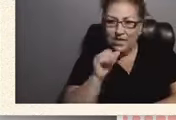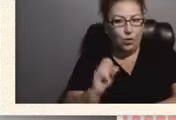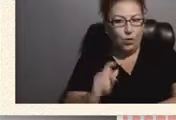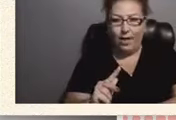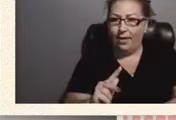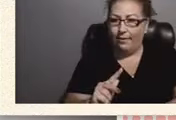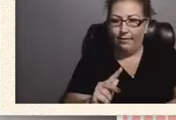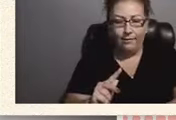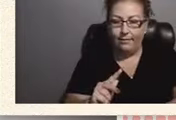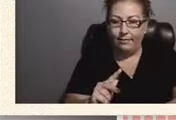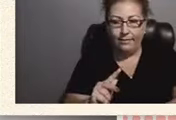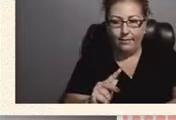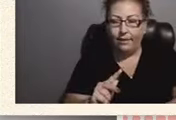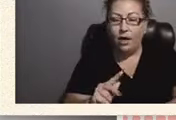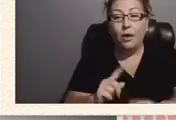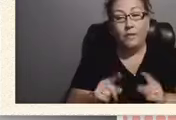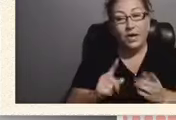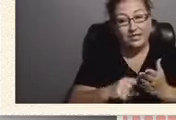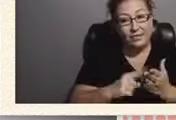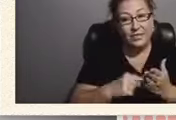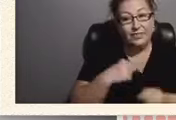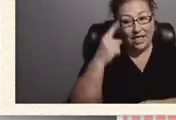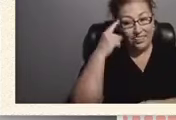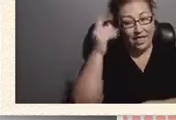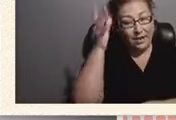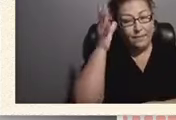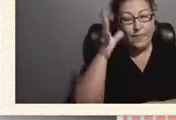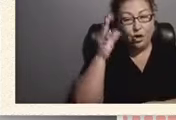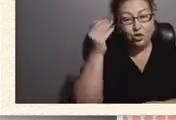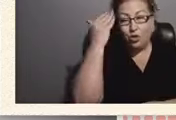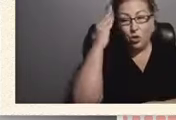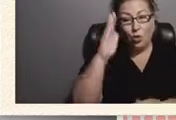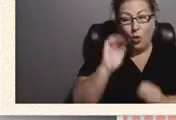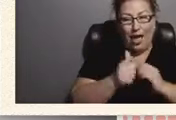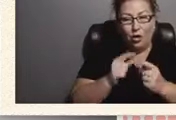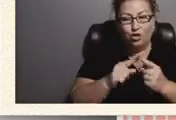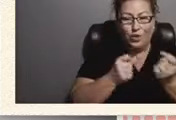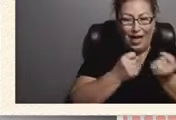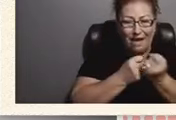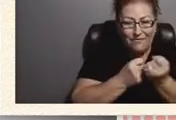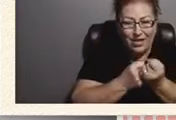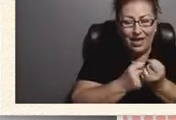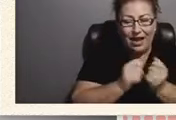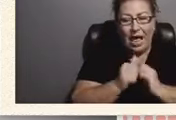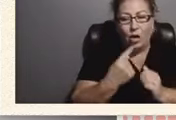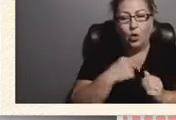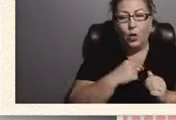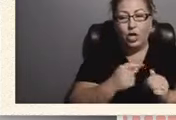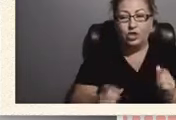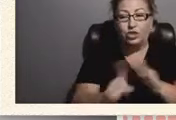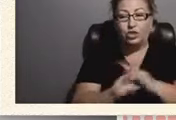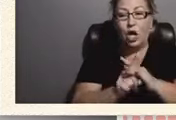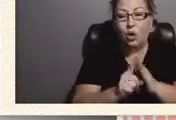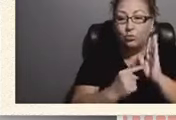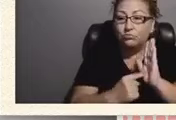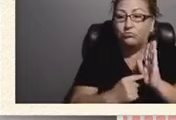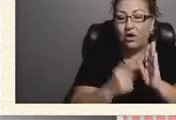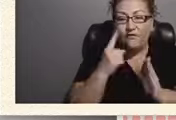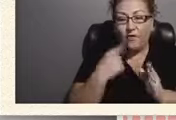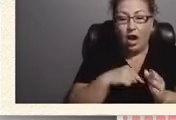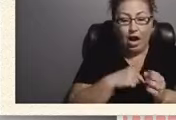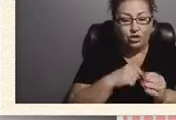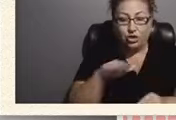But sometimes I think parents don't know how to advocate. How do we show up as an advocate for our children